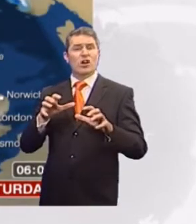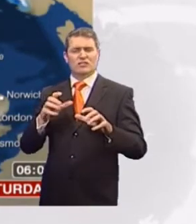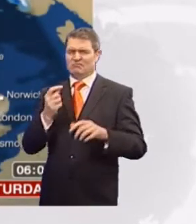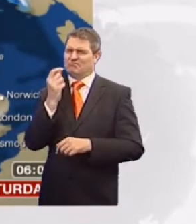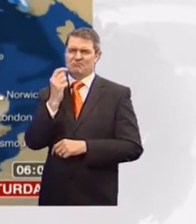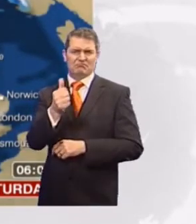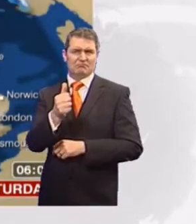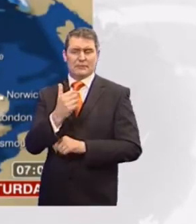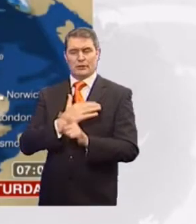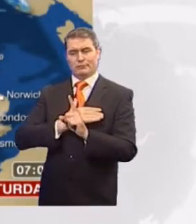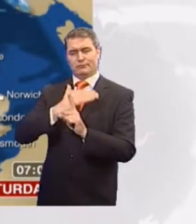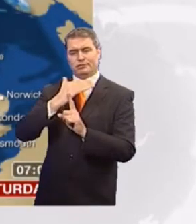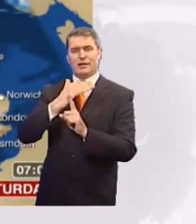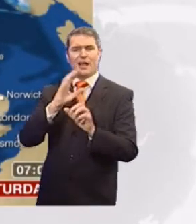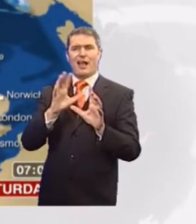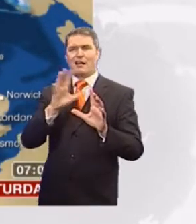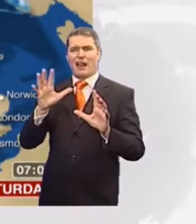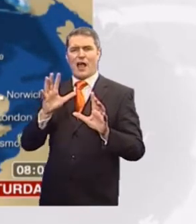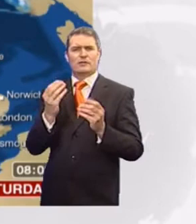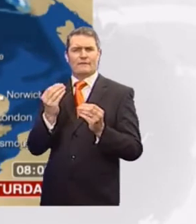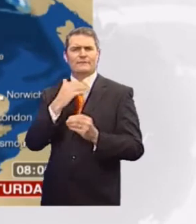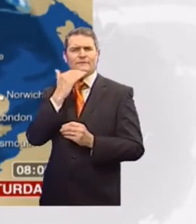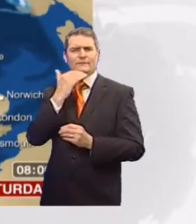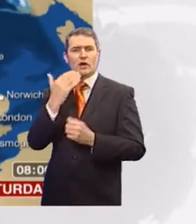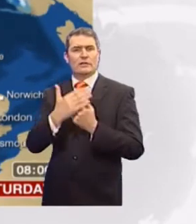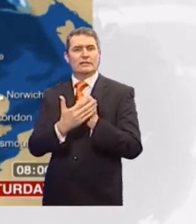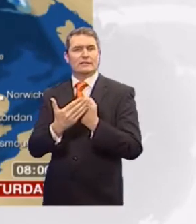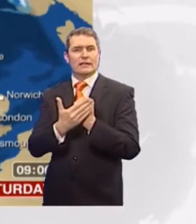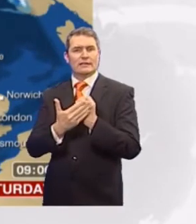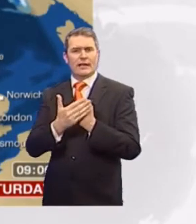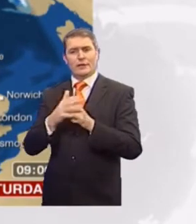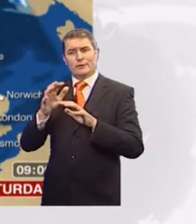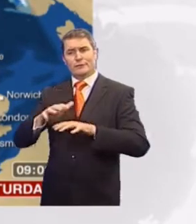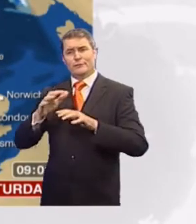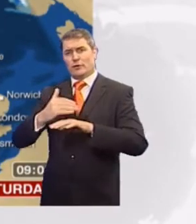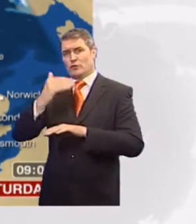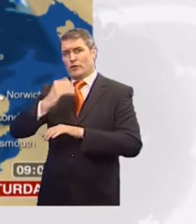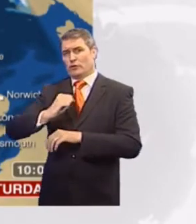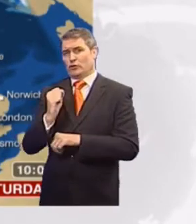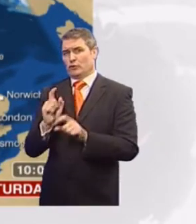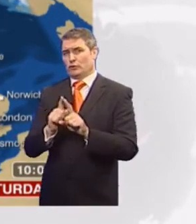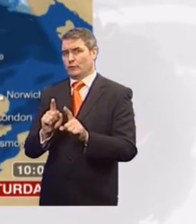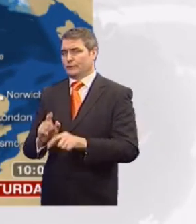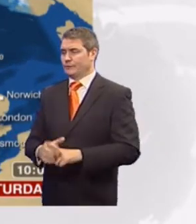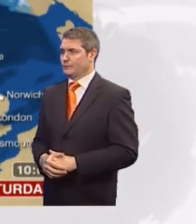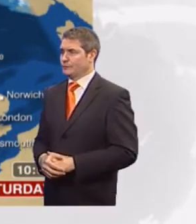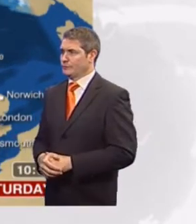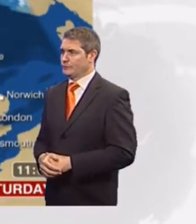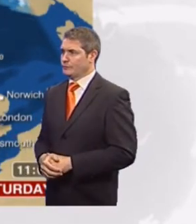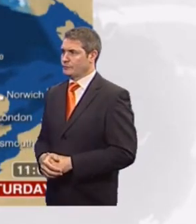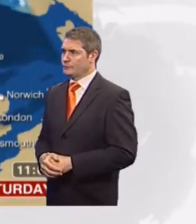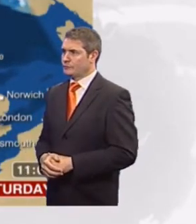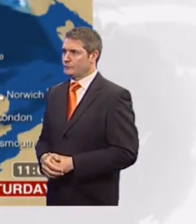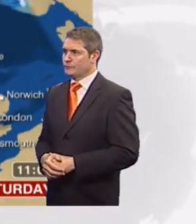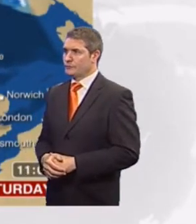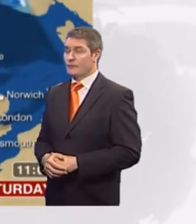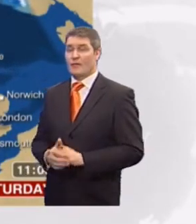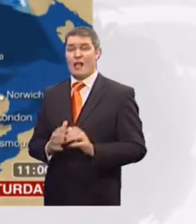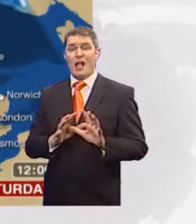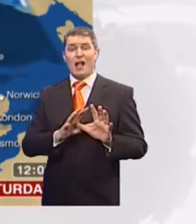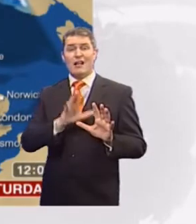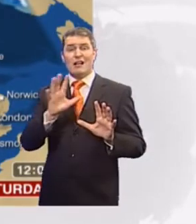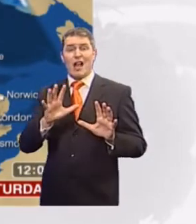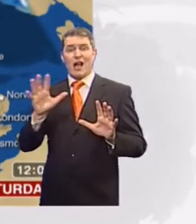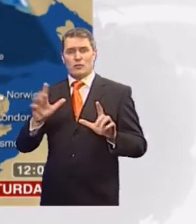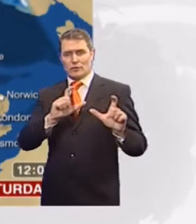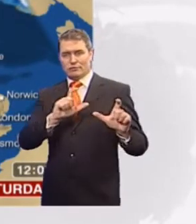higher. More clouds take us into Saturday. And there'll be some spots of rain turning heavier across the north and northwest. Now, cloud amounts will gradually build across the